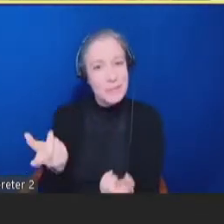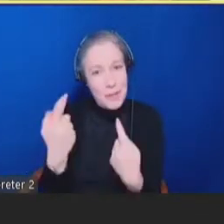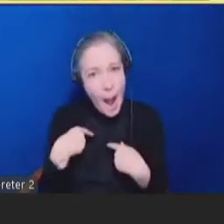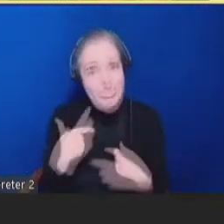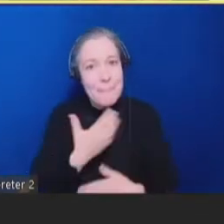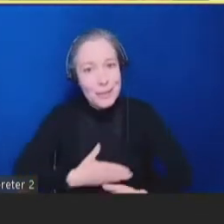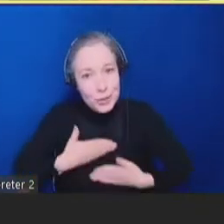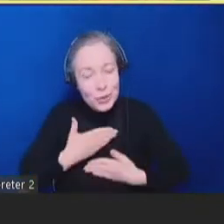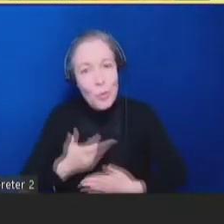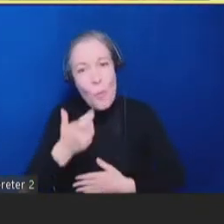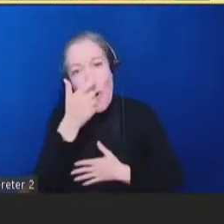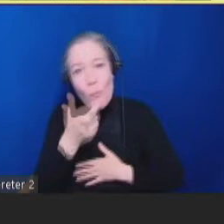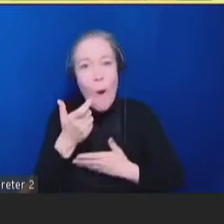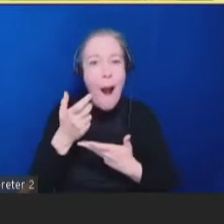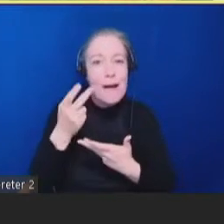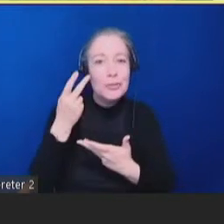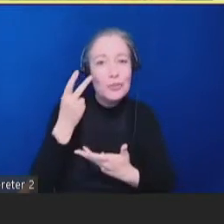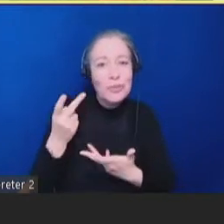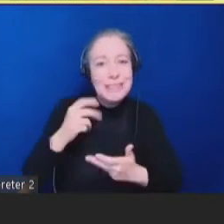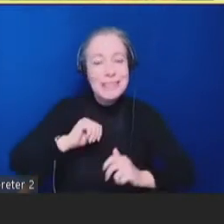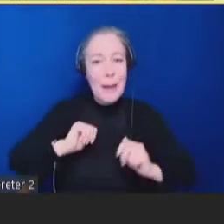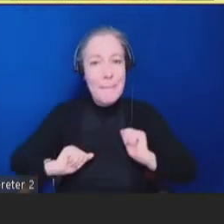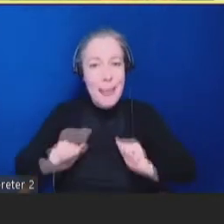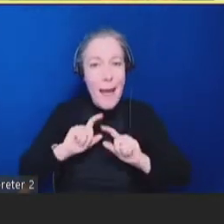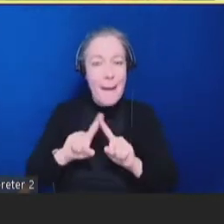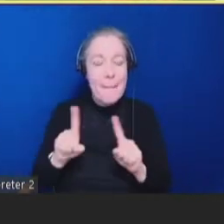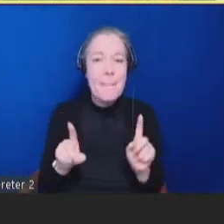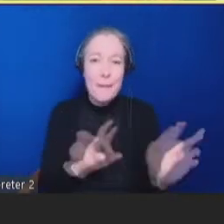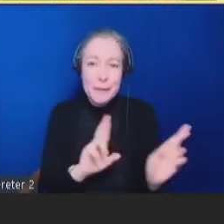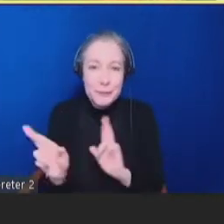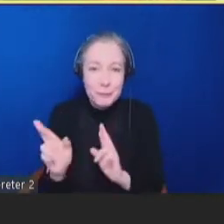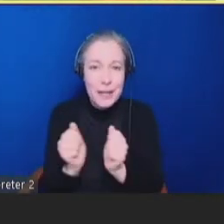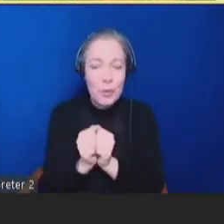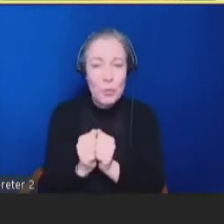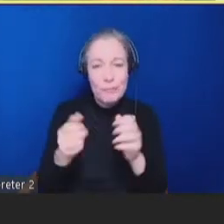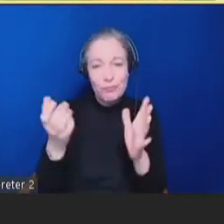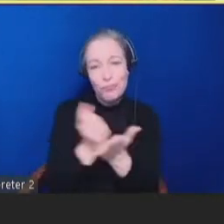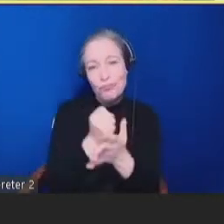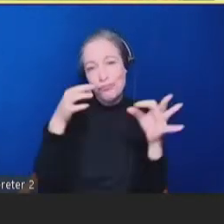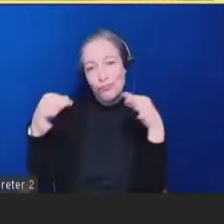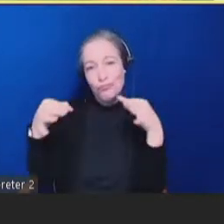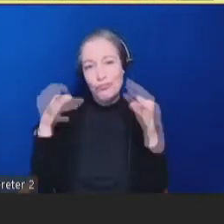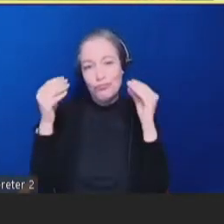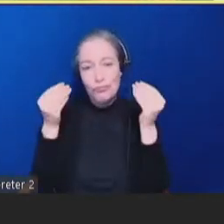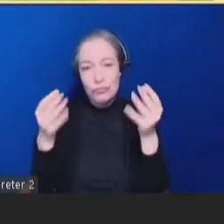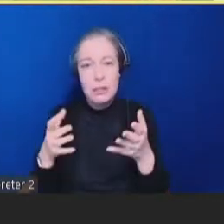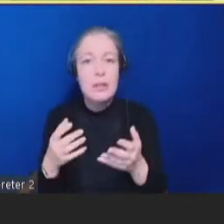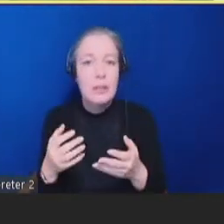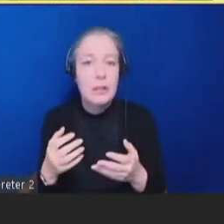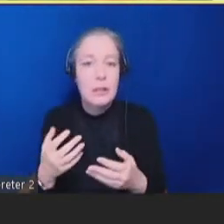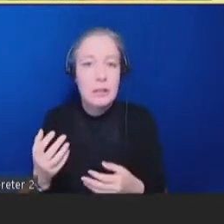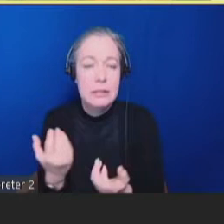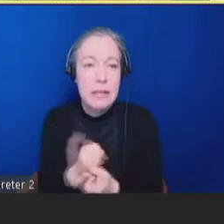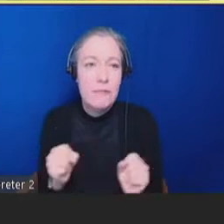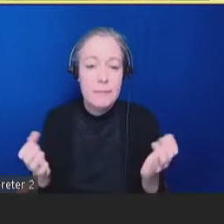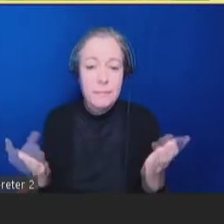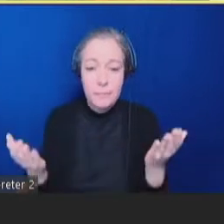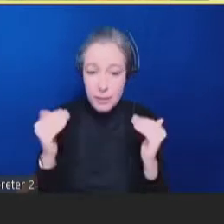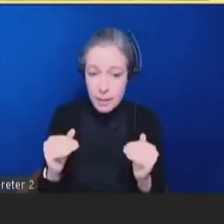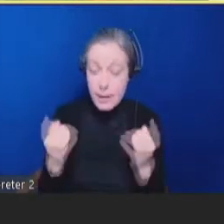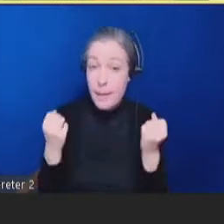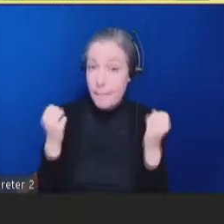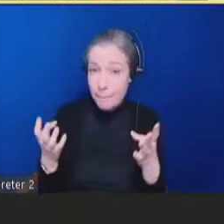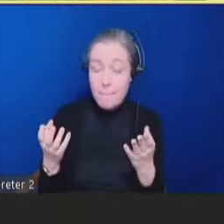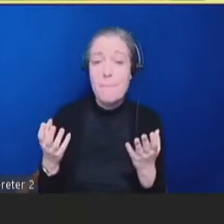getting that information to keep them safe. Many grantees are also focusing on health and using creative